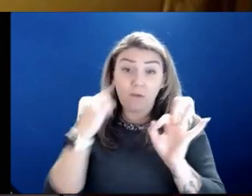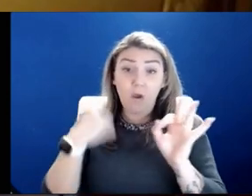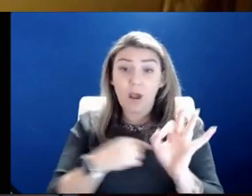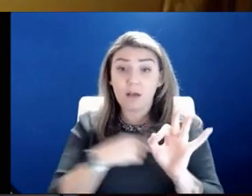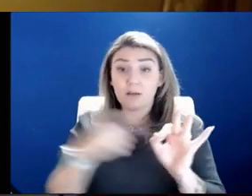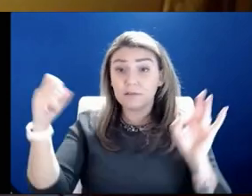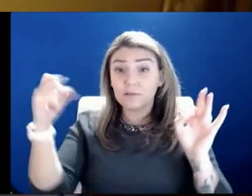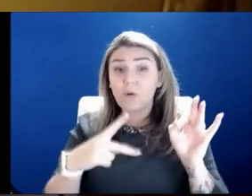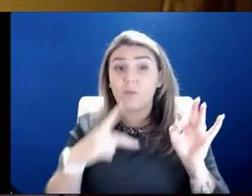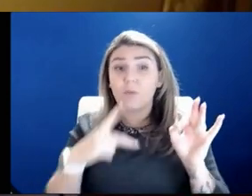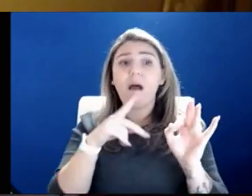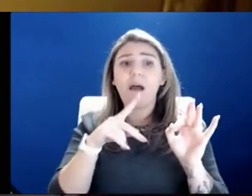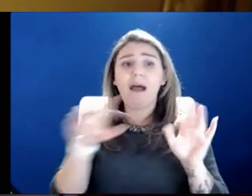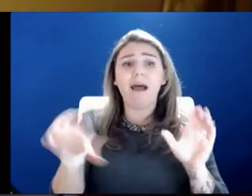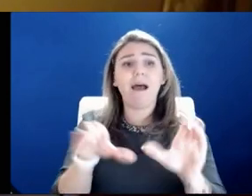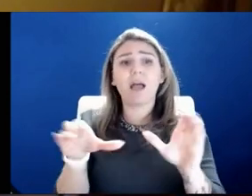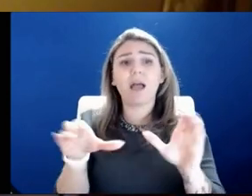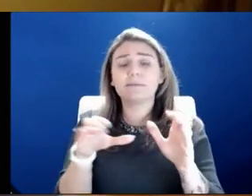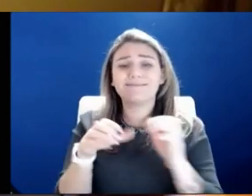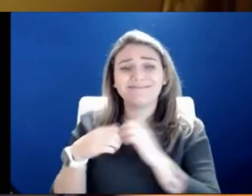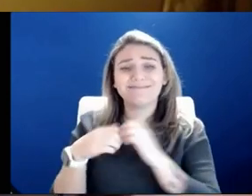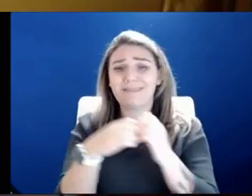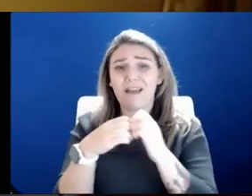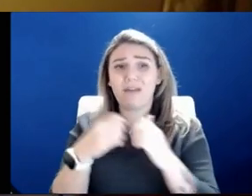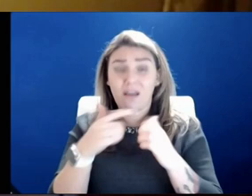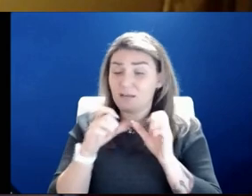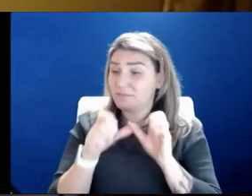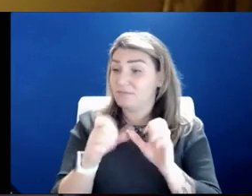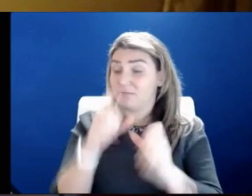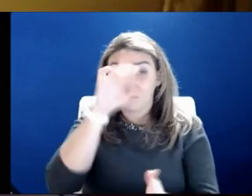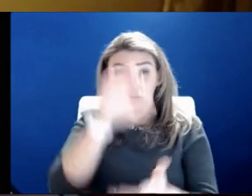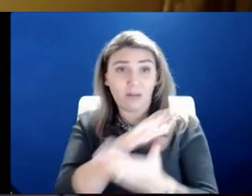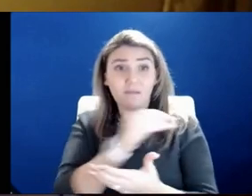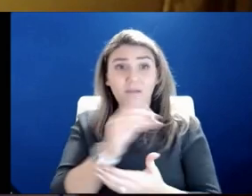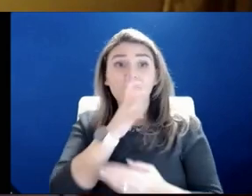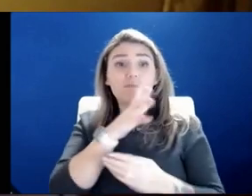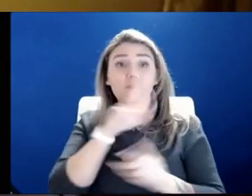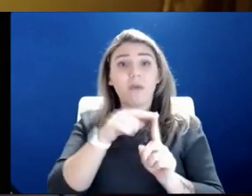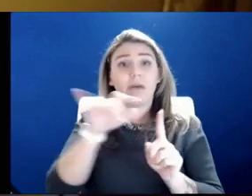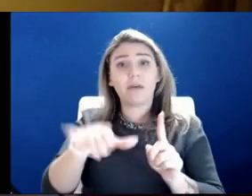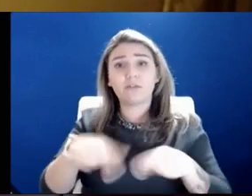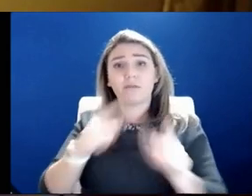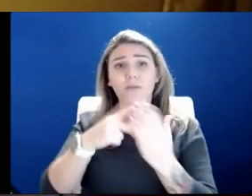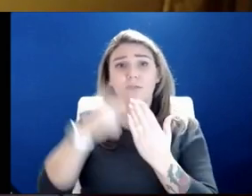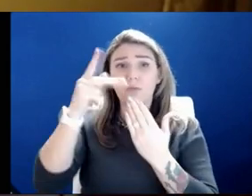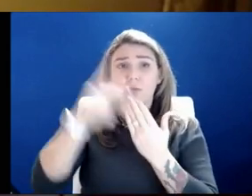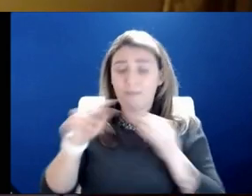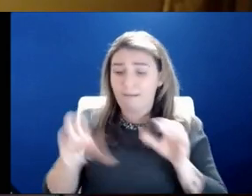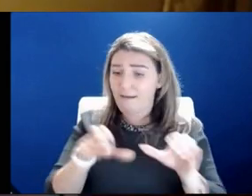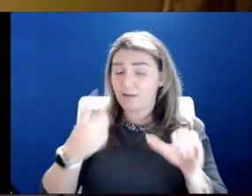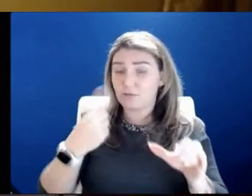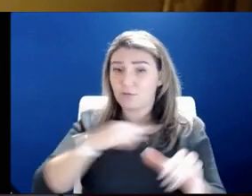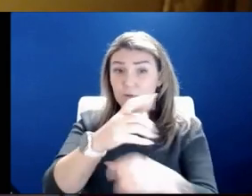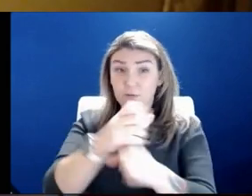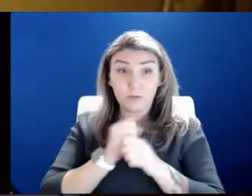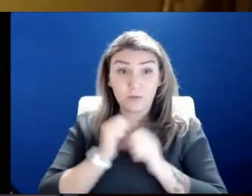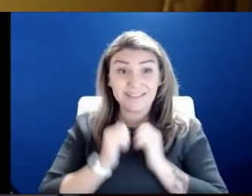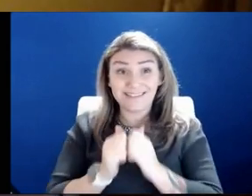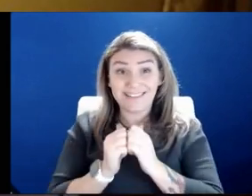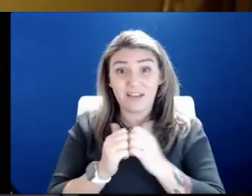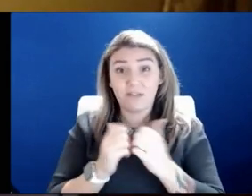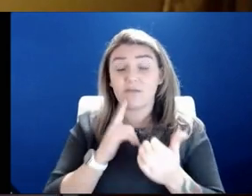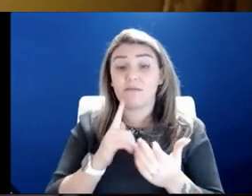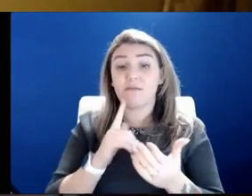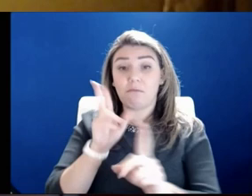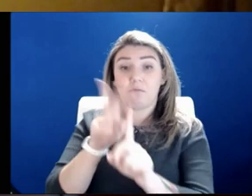back to acting in concert. I continue to believe, and I know we've talked about this on this program. The actions we took together that applied